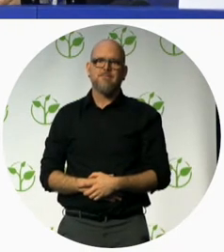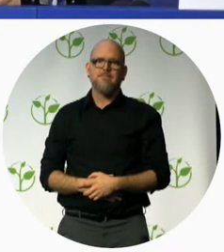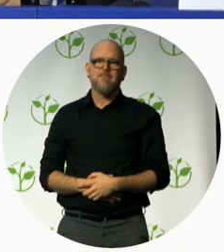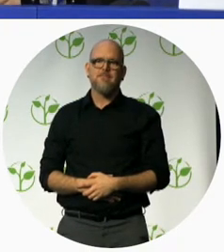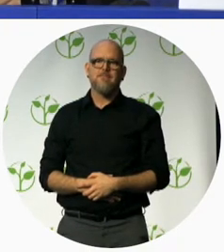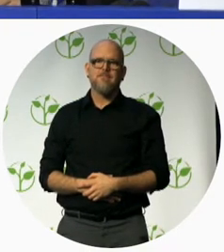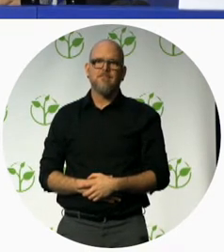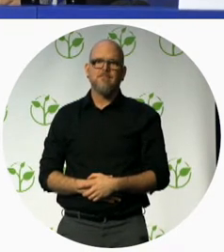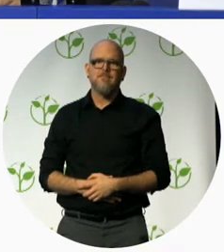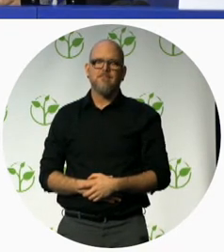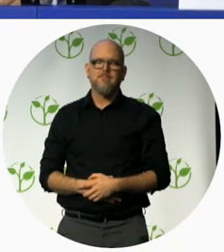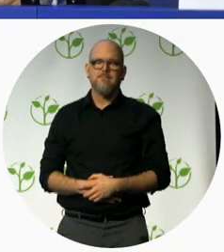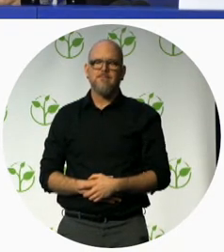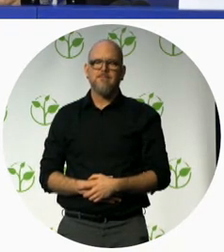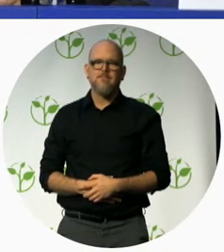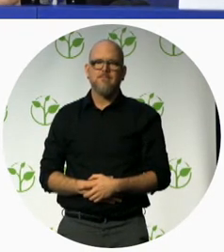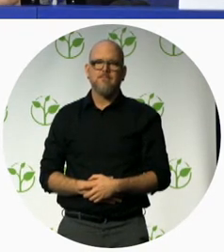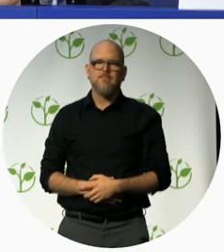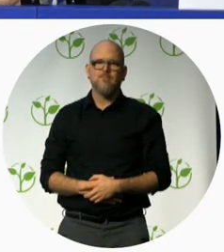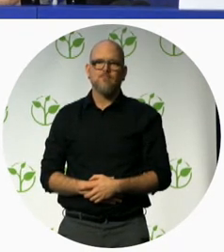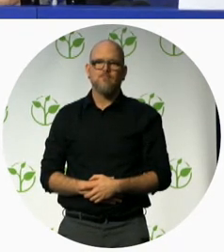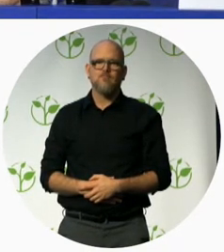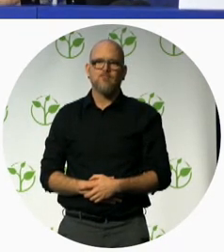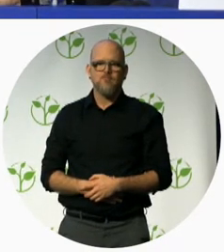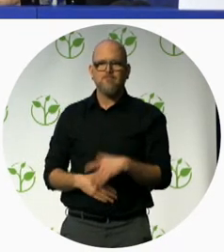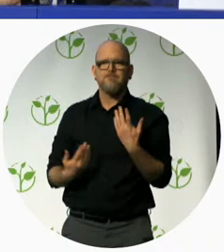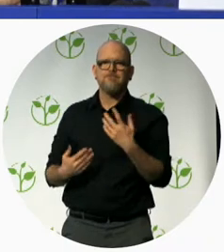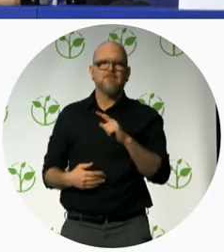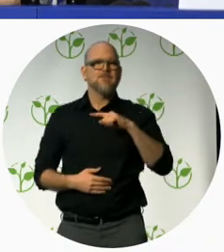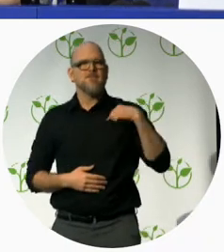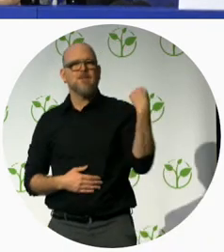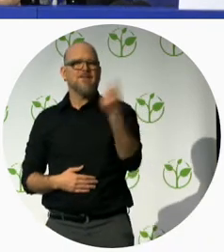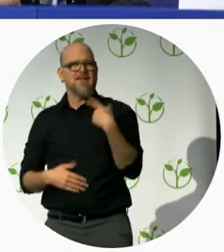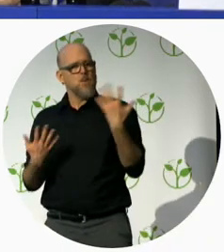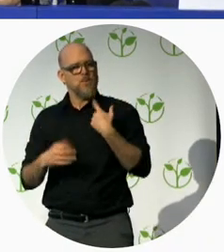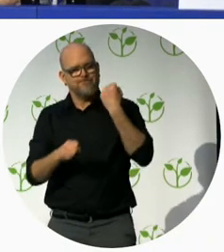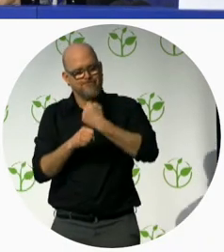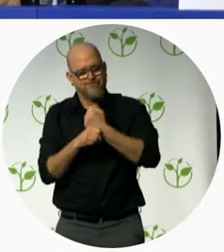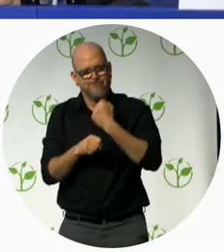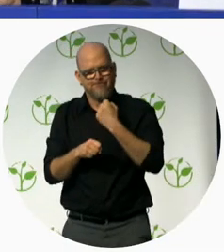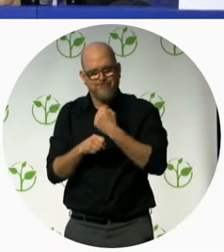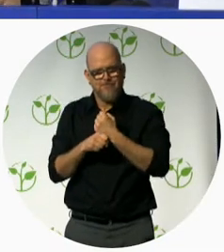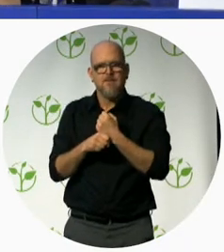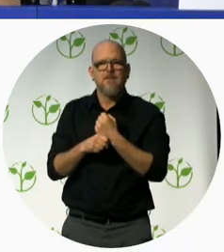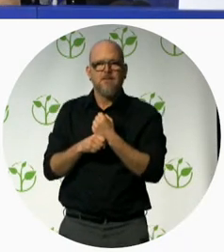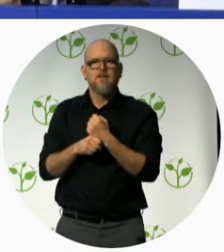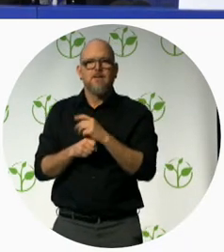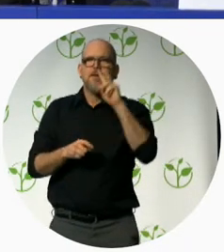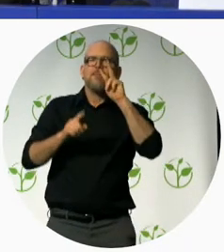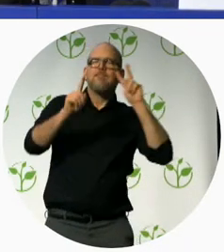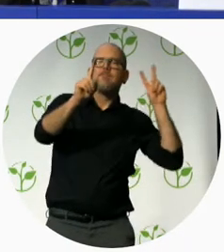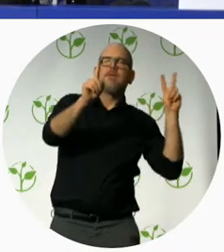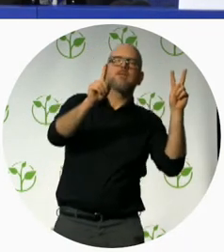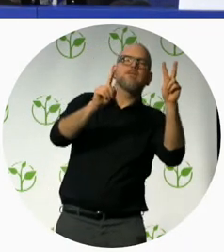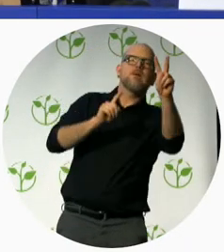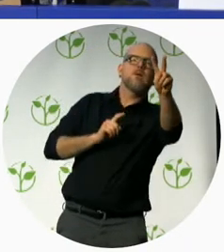as a health care organization that cares about people naturally we have a vision which says that Asuta shall promote